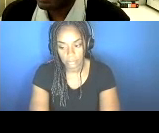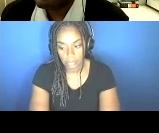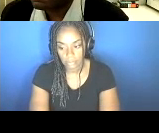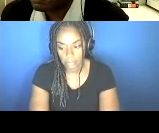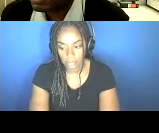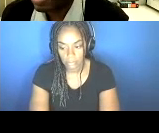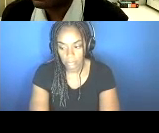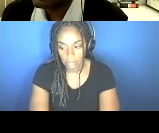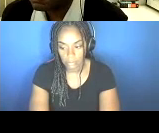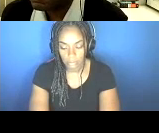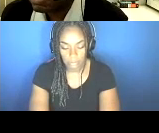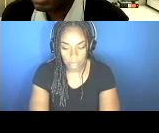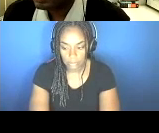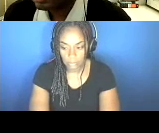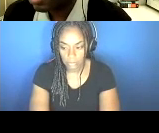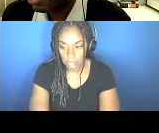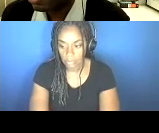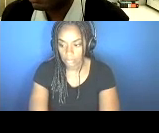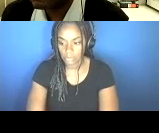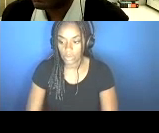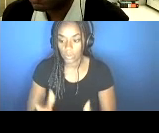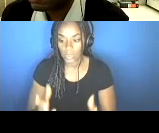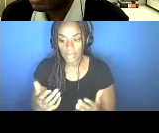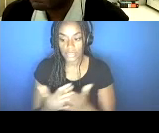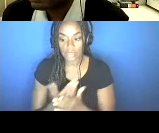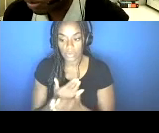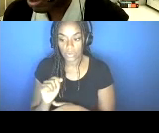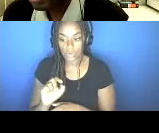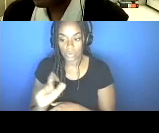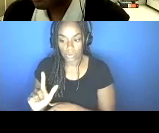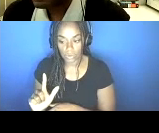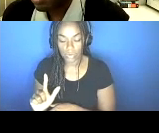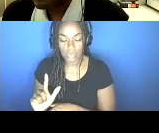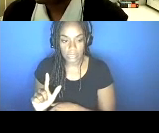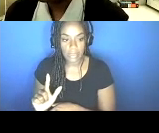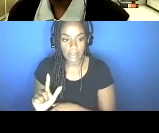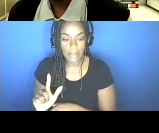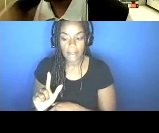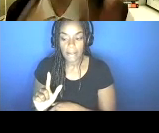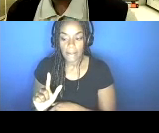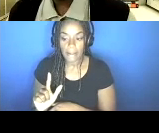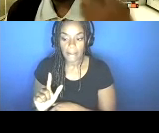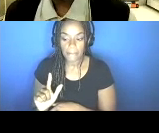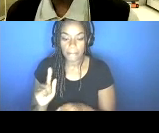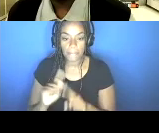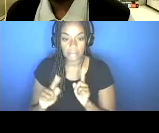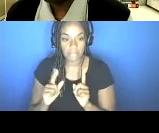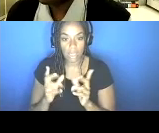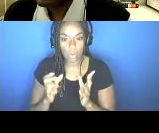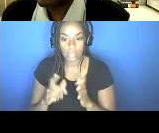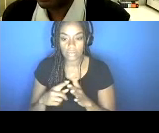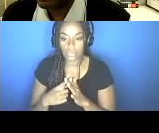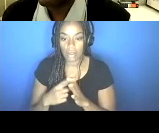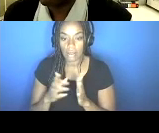because we have to, we do have some new tools, in addition to some of the old tools that we tools that we have, but just wanted to, you know, again, talk